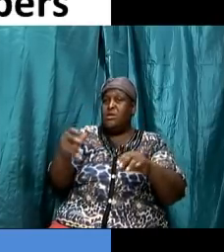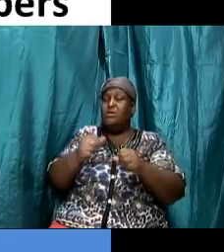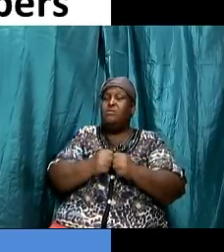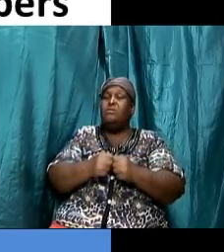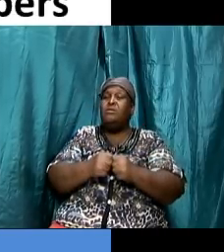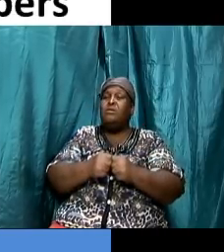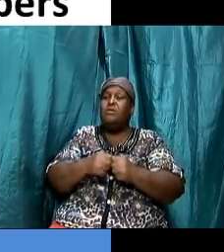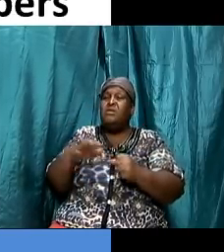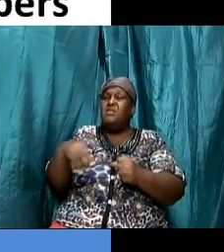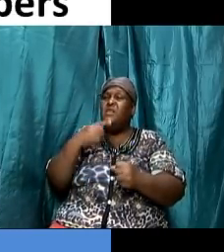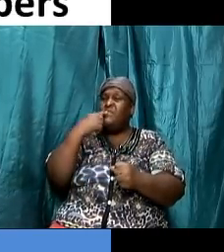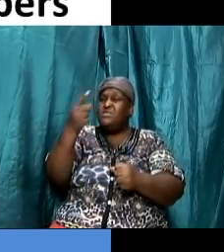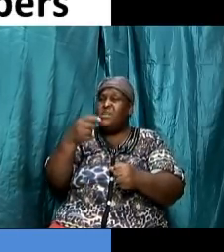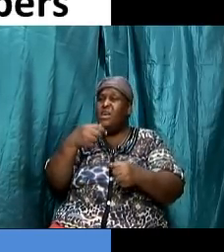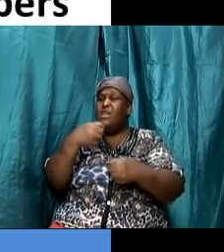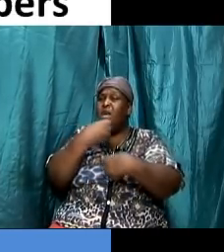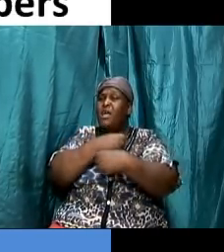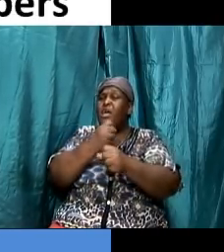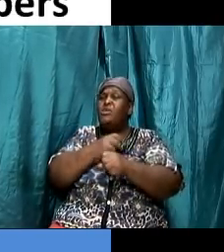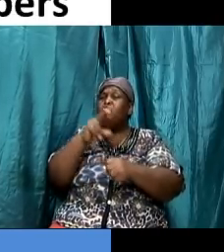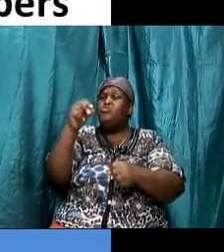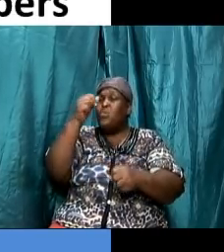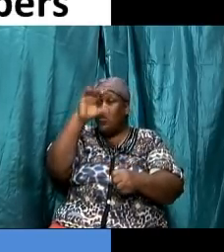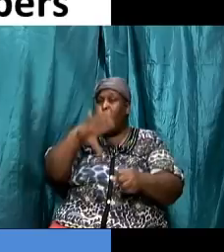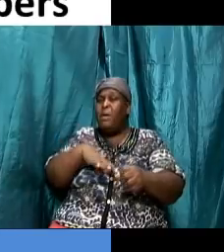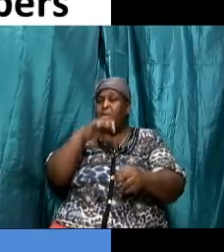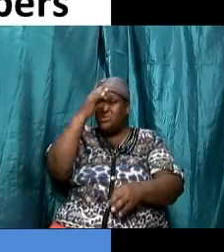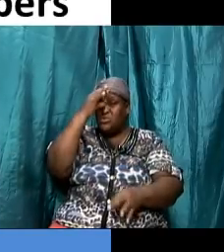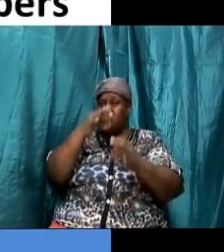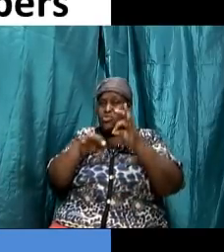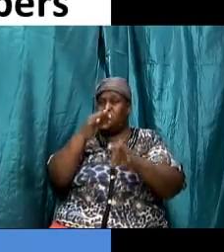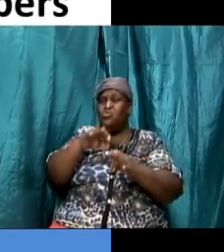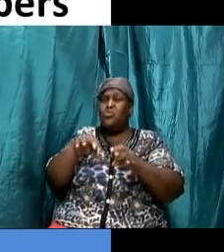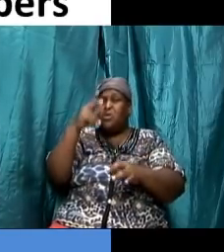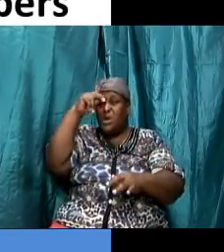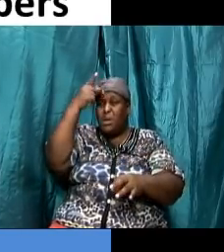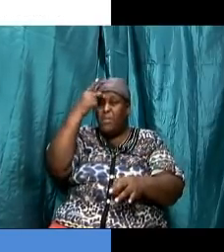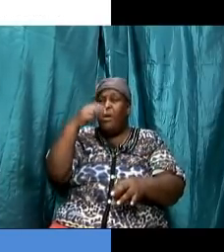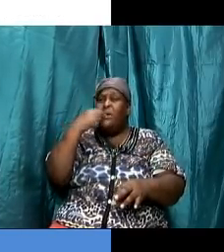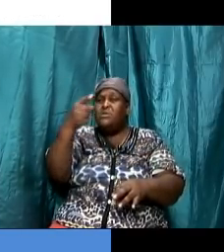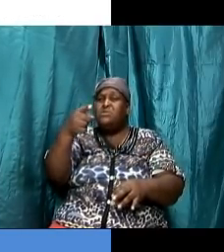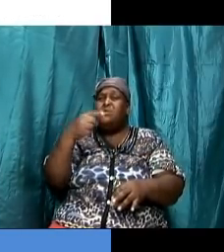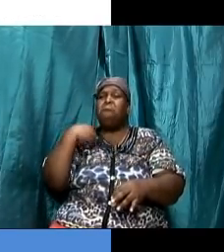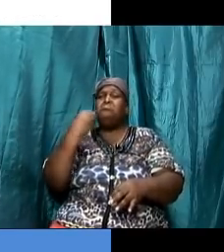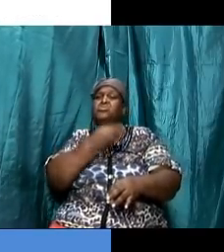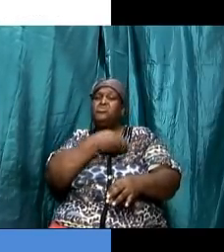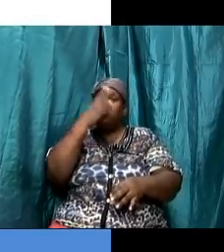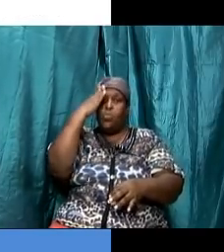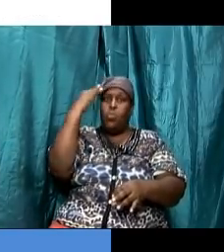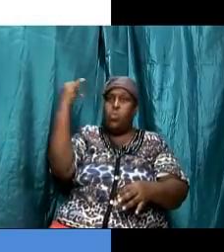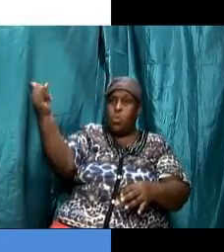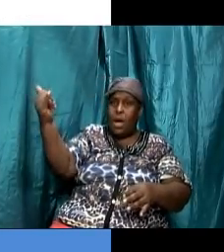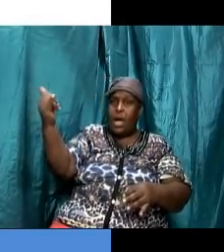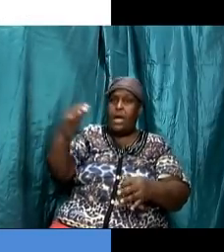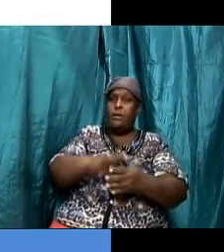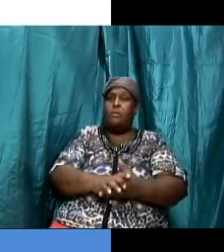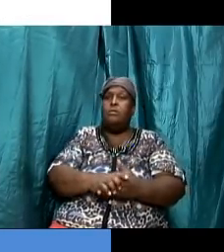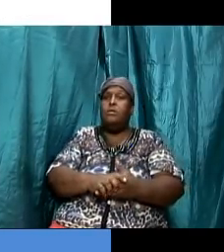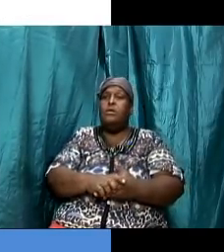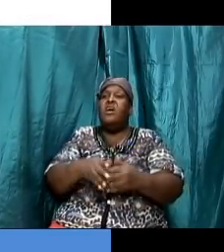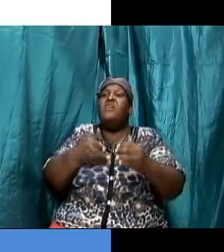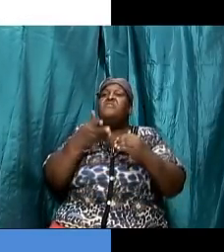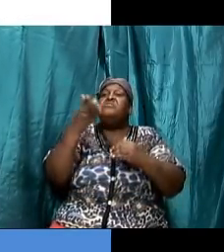judge you in these things you know him tell us why paul gave the answer him say they